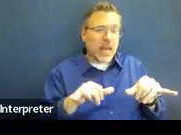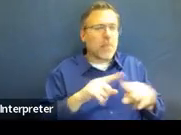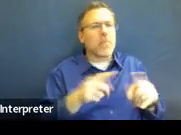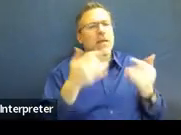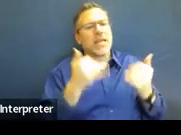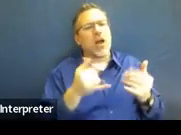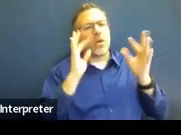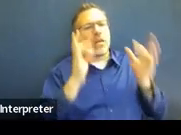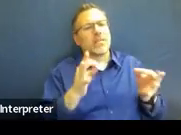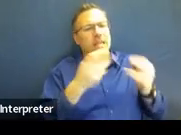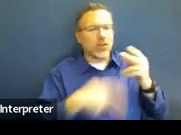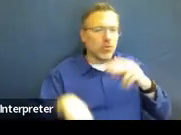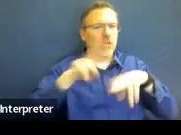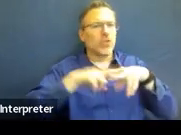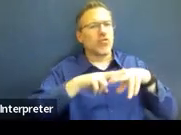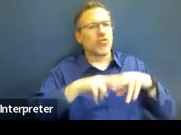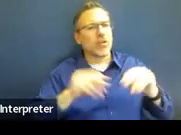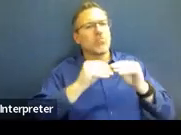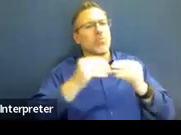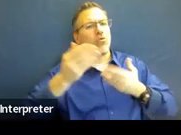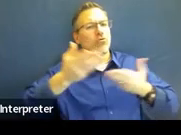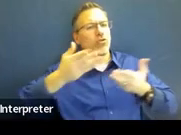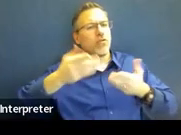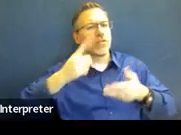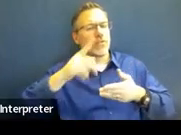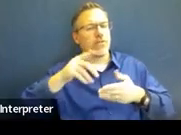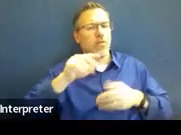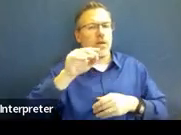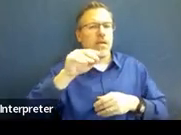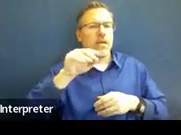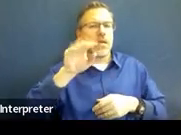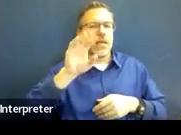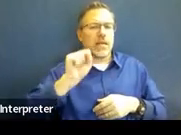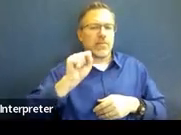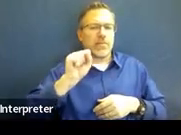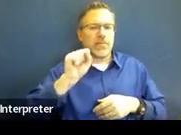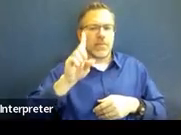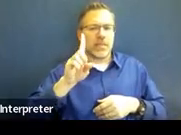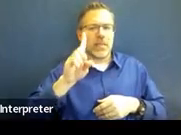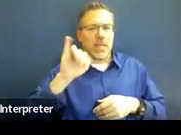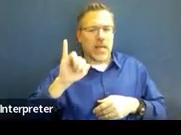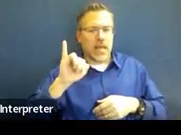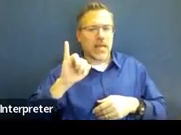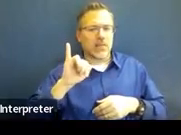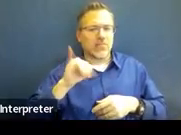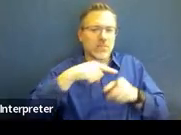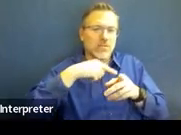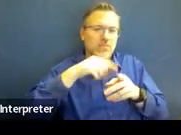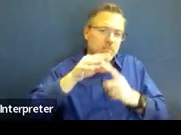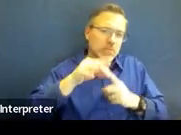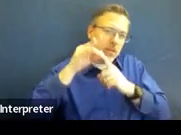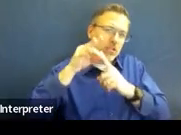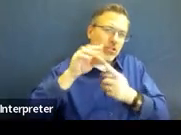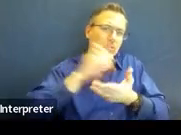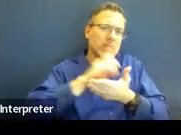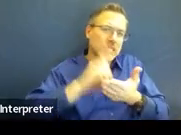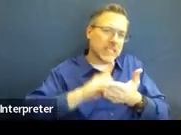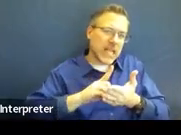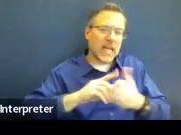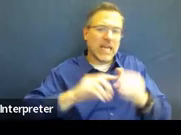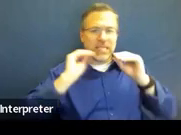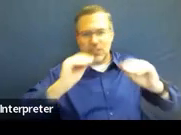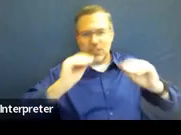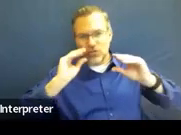services for specially designed instruction in reading, because they weren't making the progress that we had hoped, or